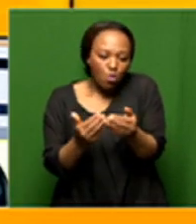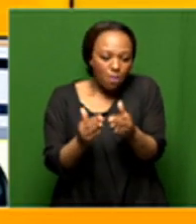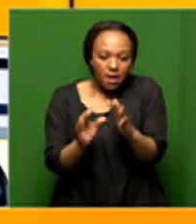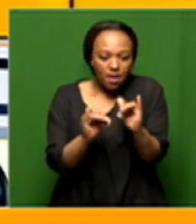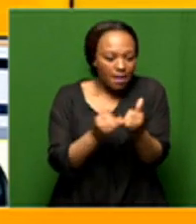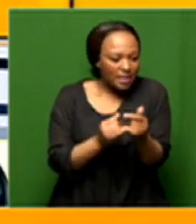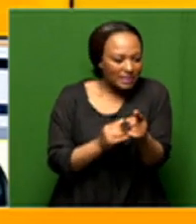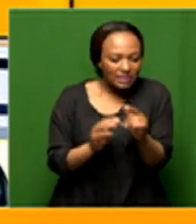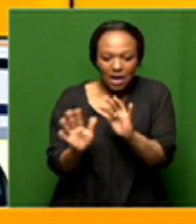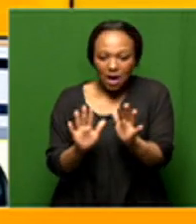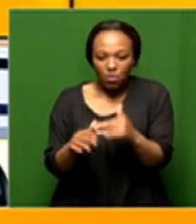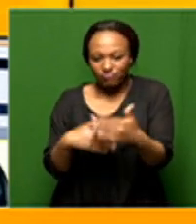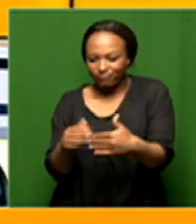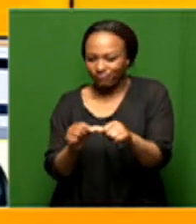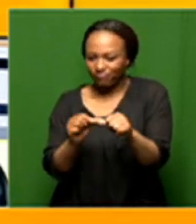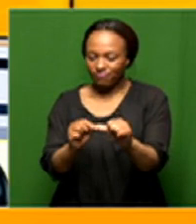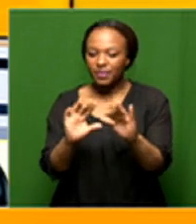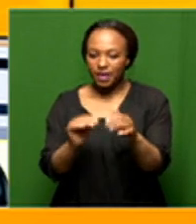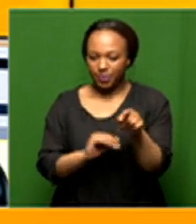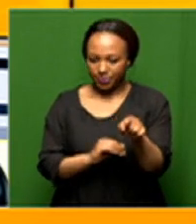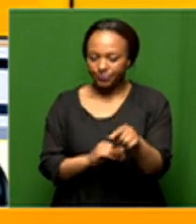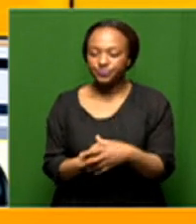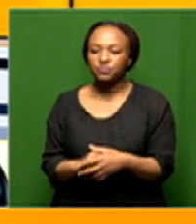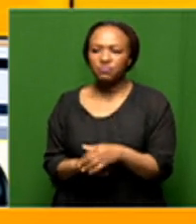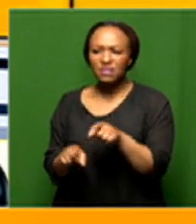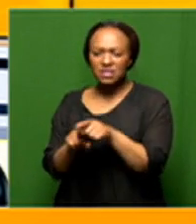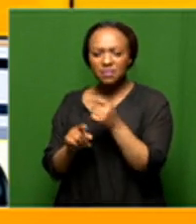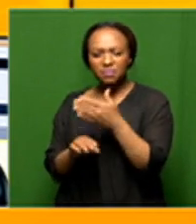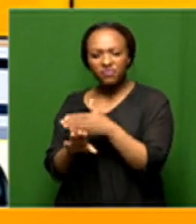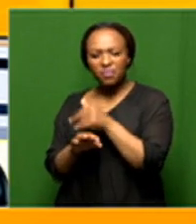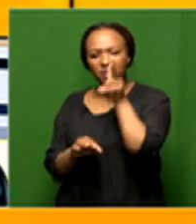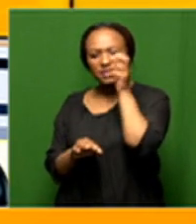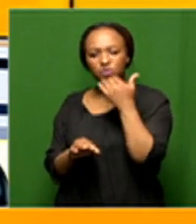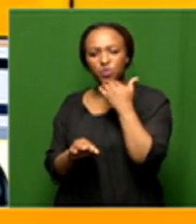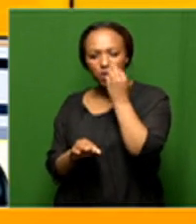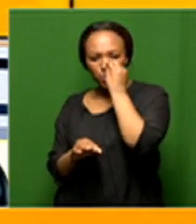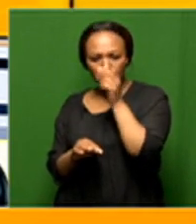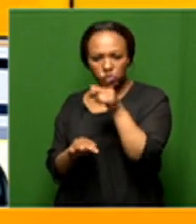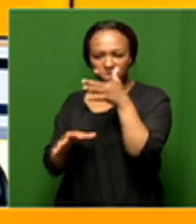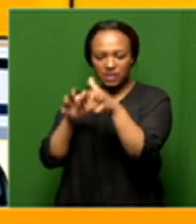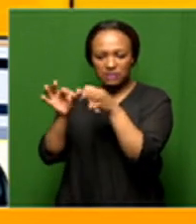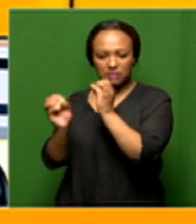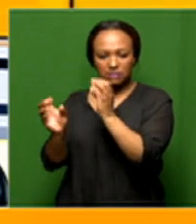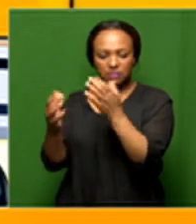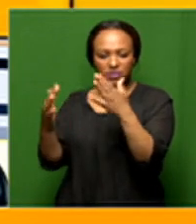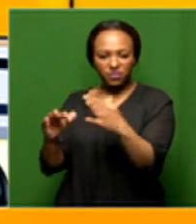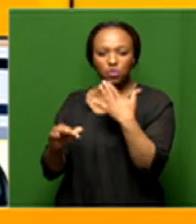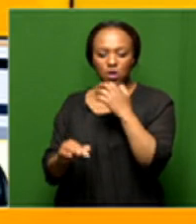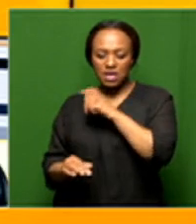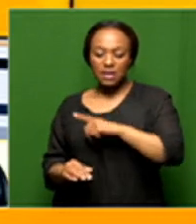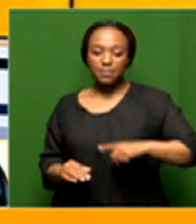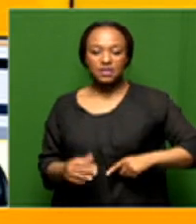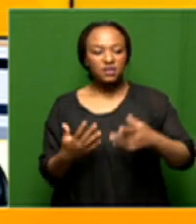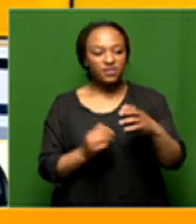you know when I was listening to um the first news bulletin uh where you were talking about what the president was saying